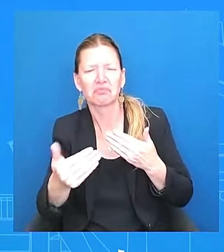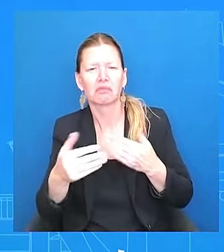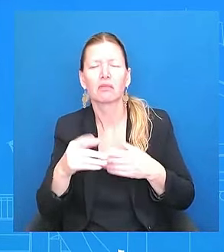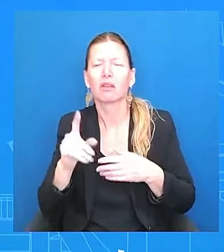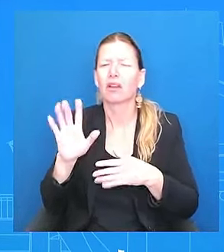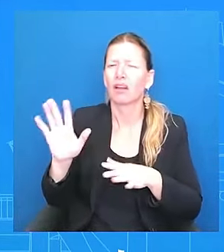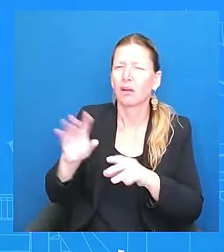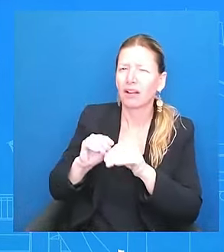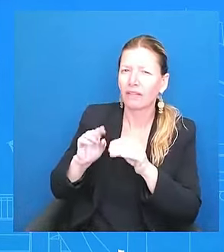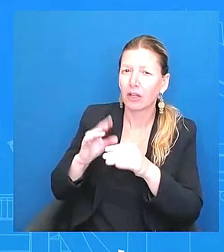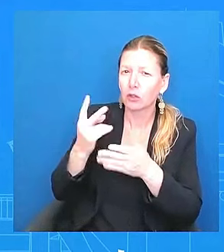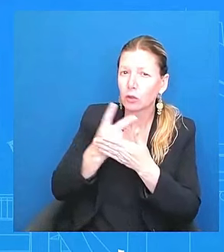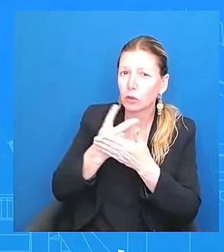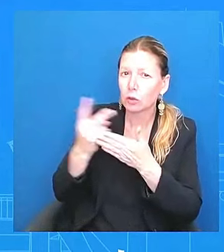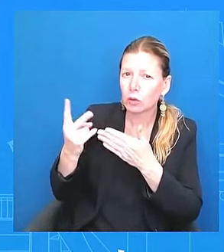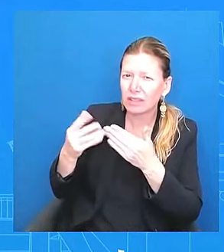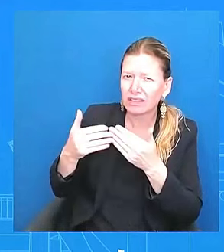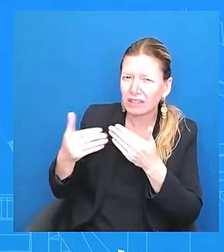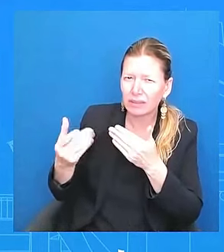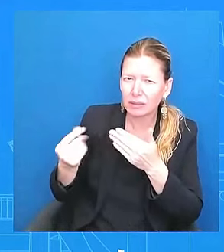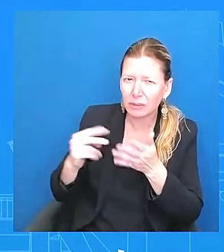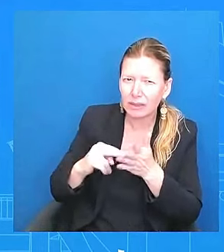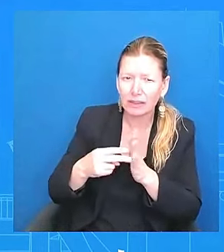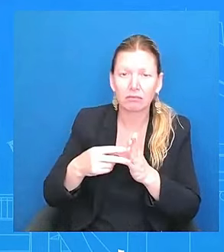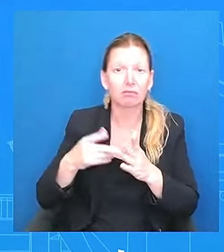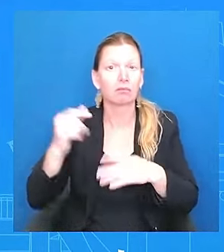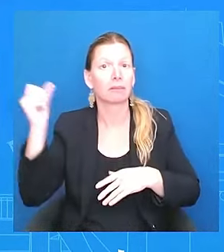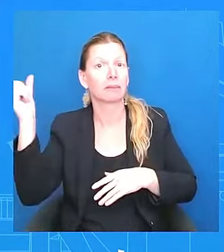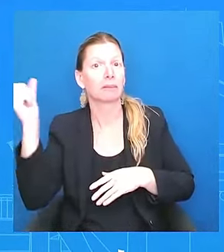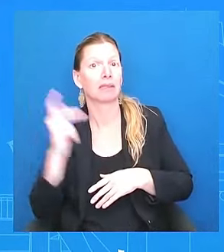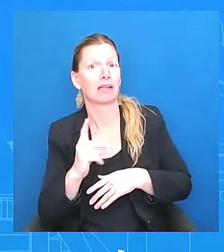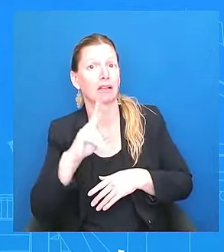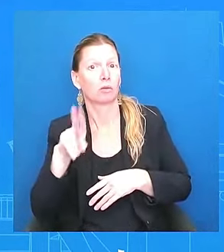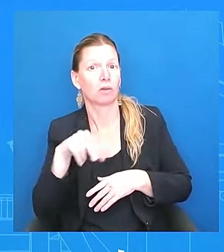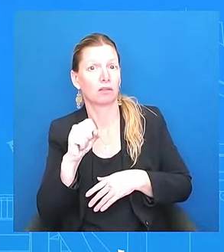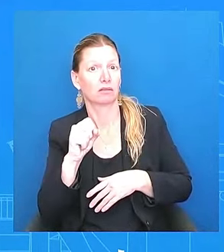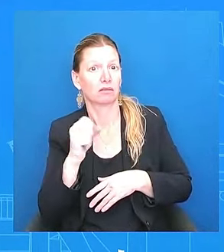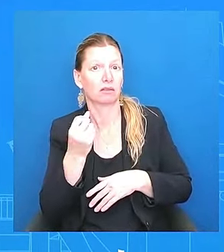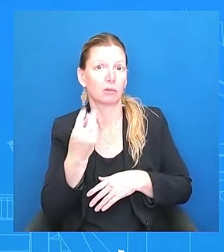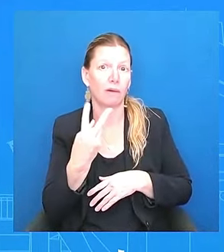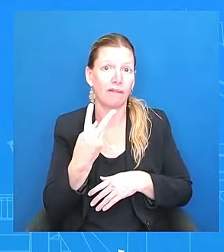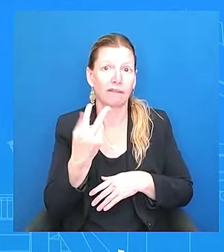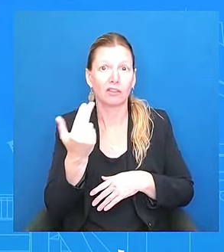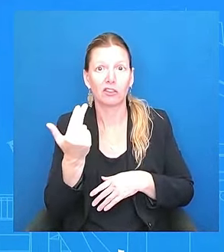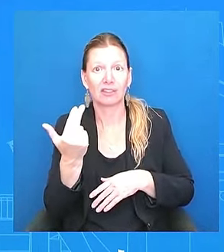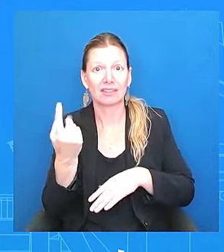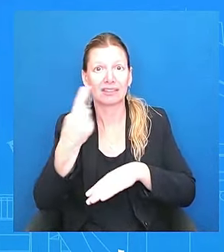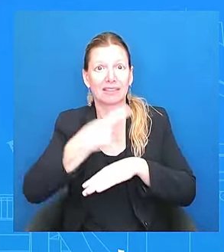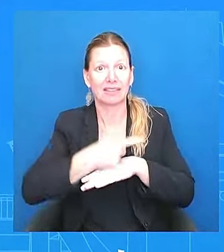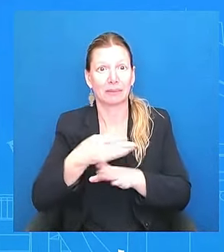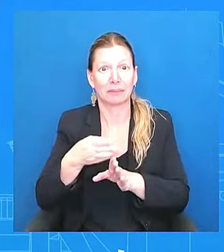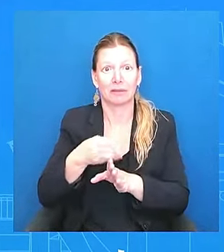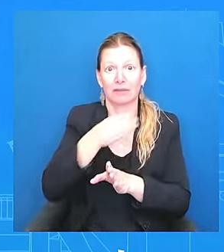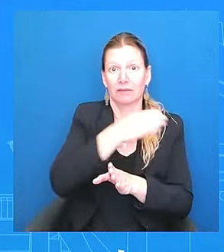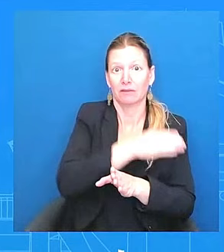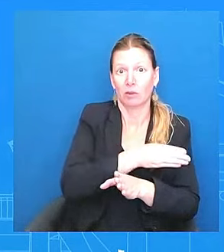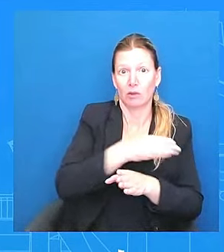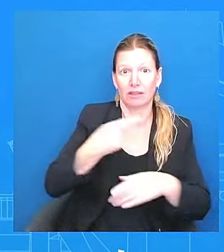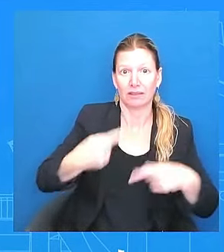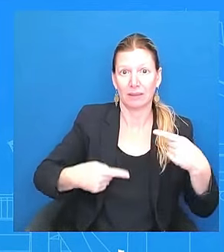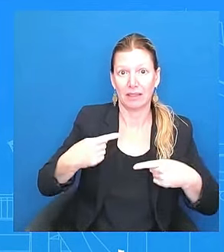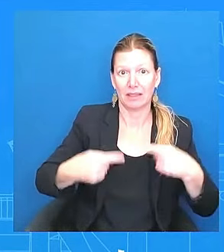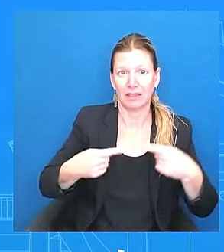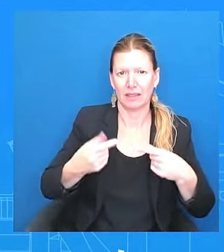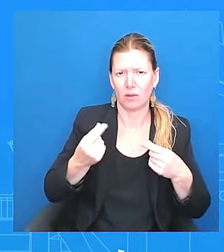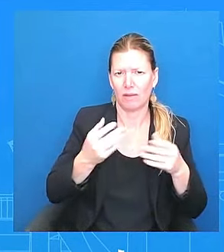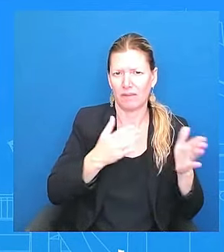So his explanation for a poor debate performance is jet lag. So what I want to say is it's, it's the jet lag and also the cold,